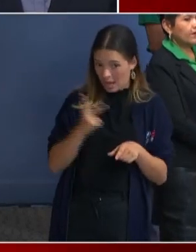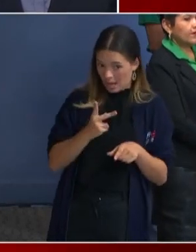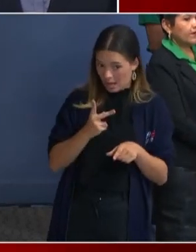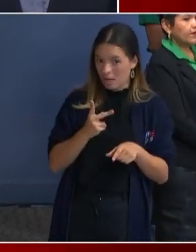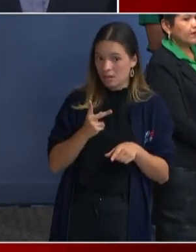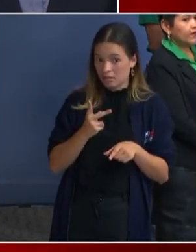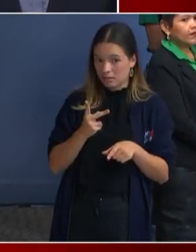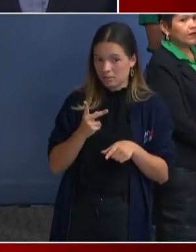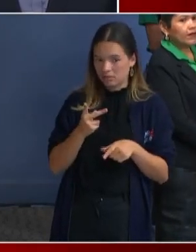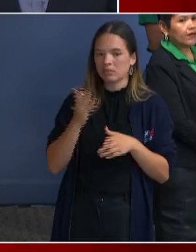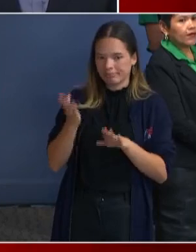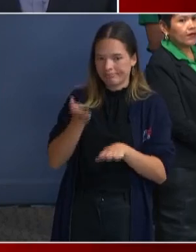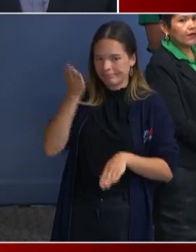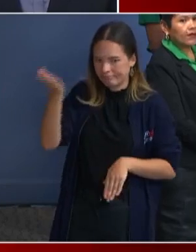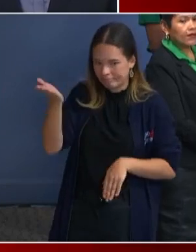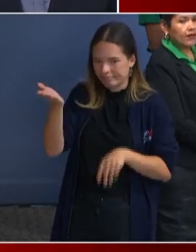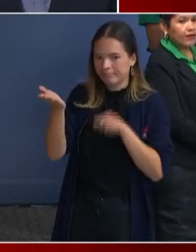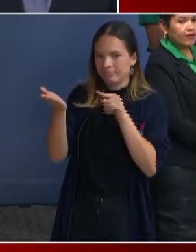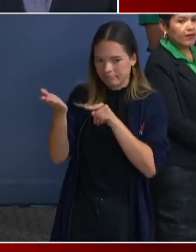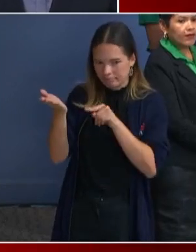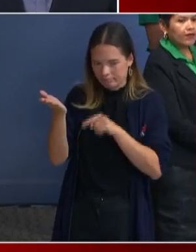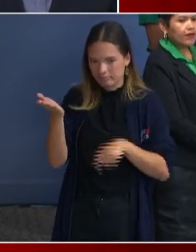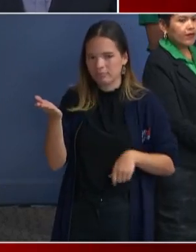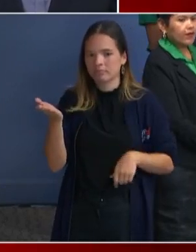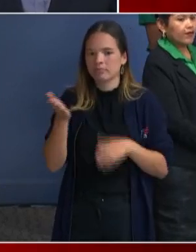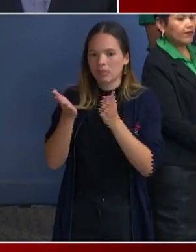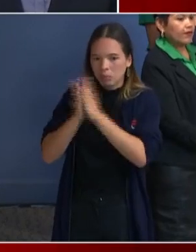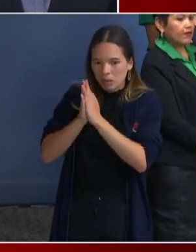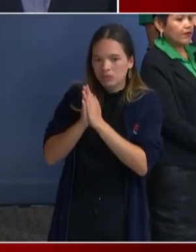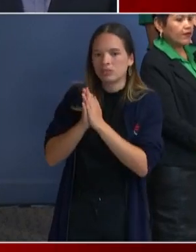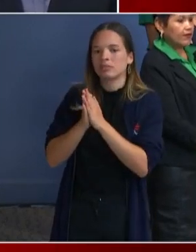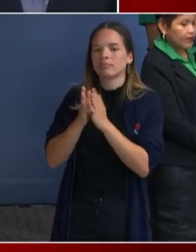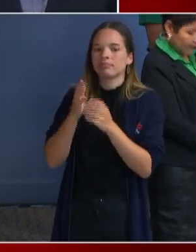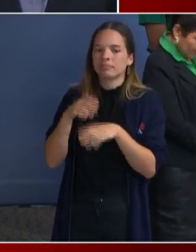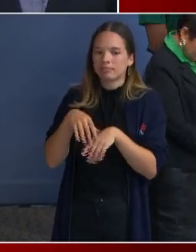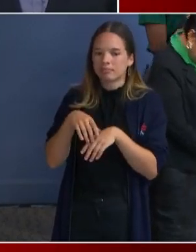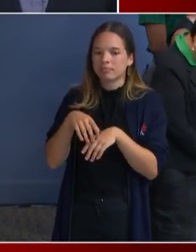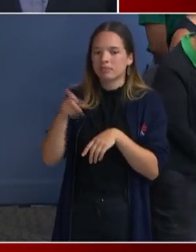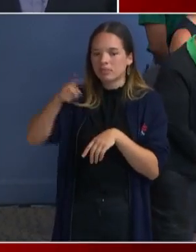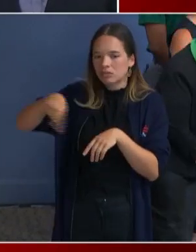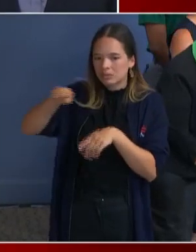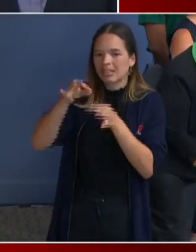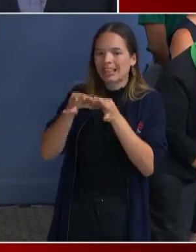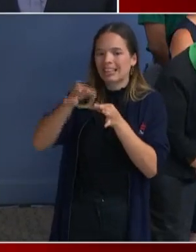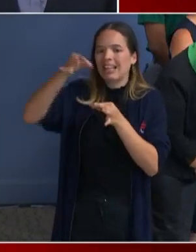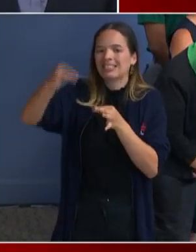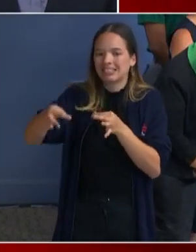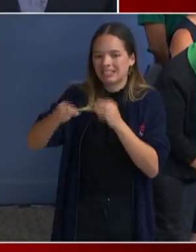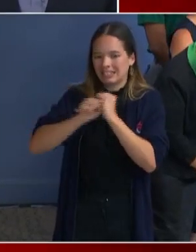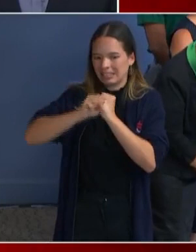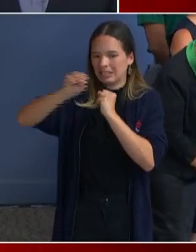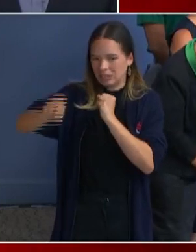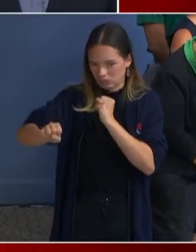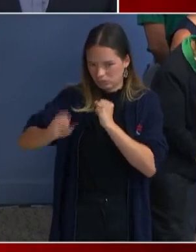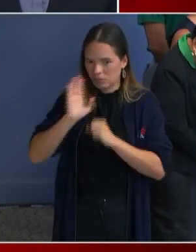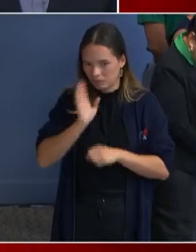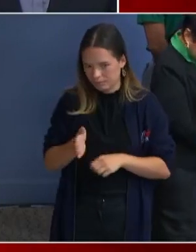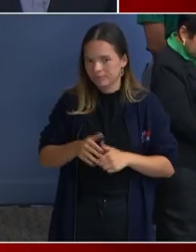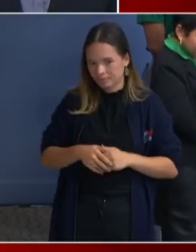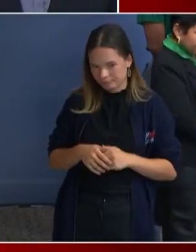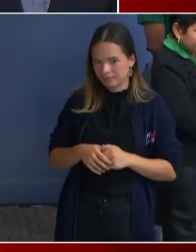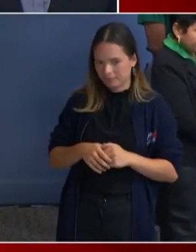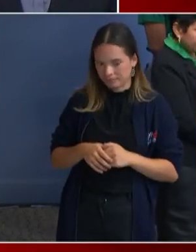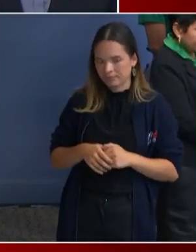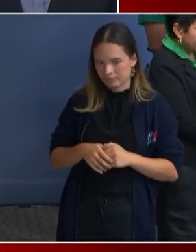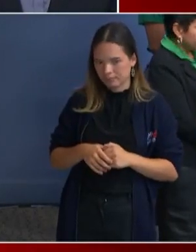for them to extend that emergency. Uh, and this will allow us to, um, for example, create, uh, this